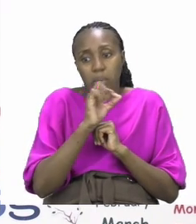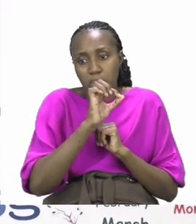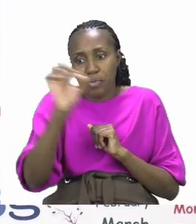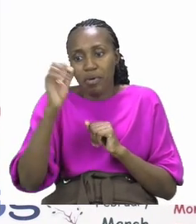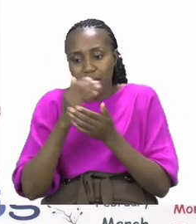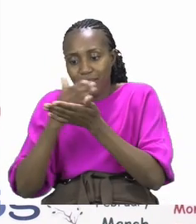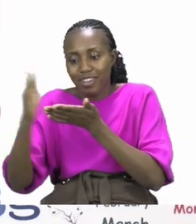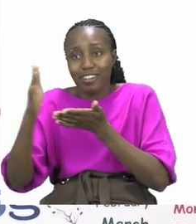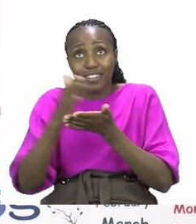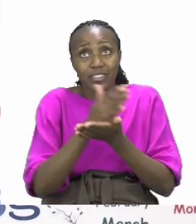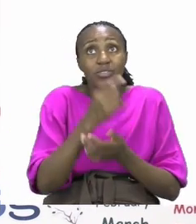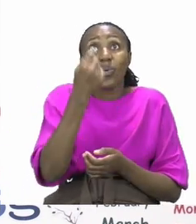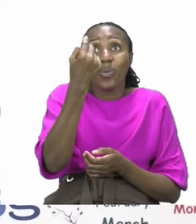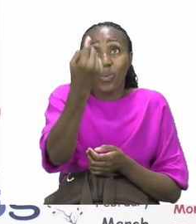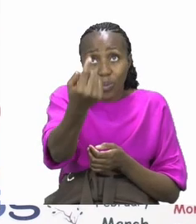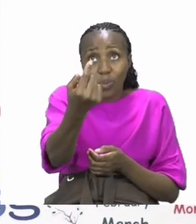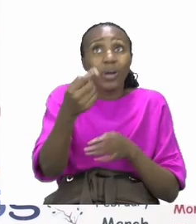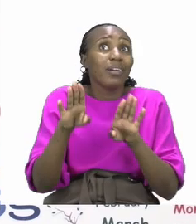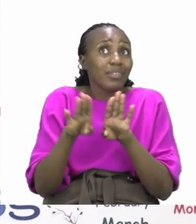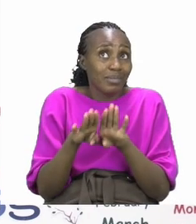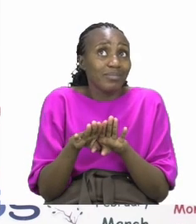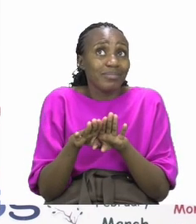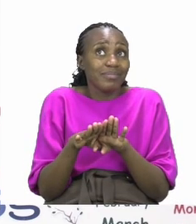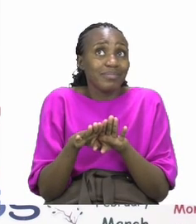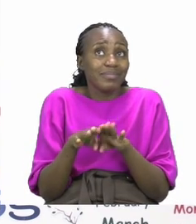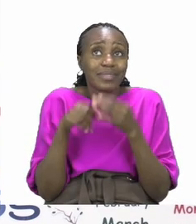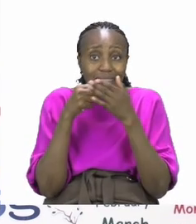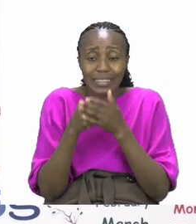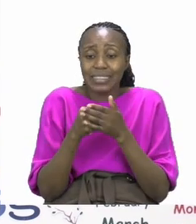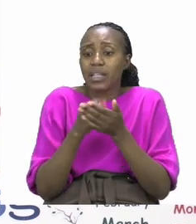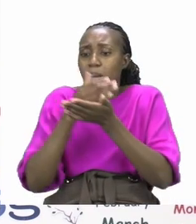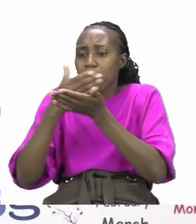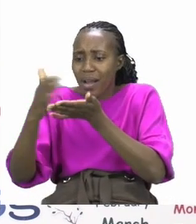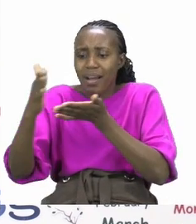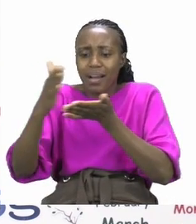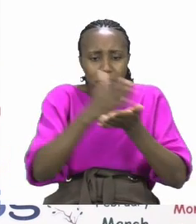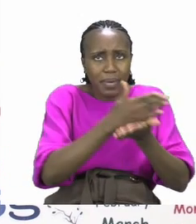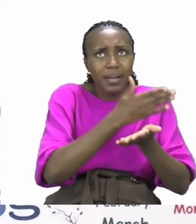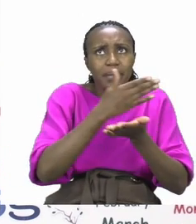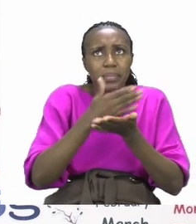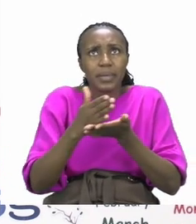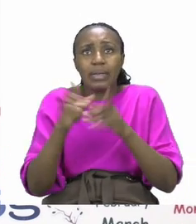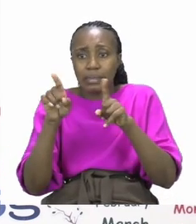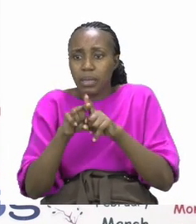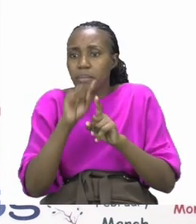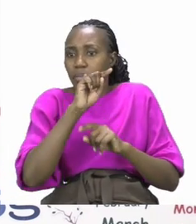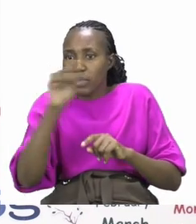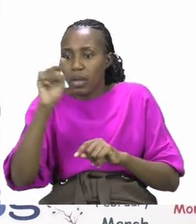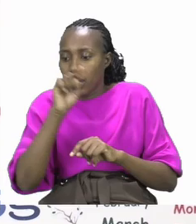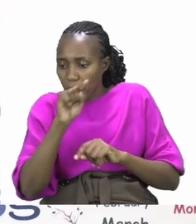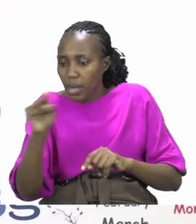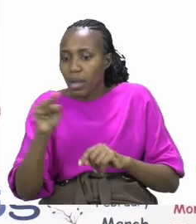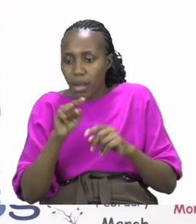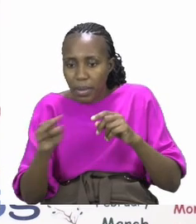going to be your turn to do it at home. Try and share them again. Still giving each one one